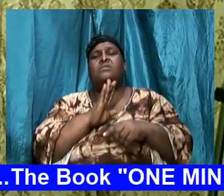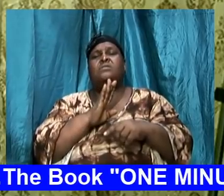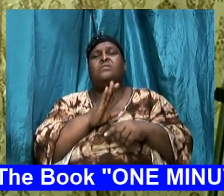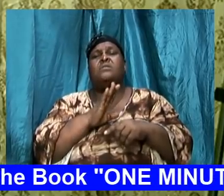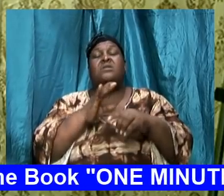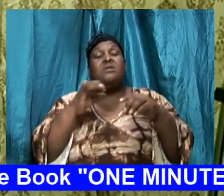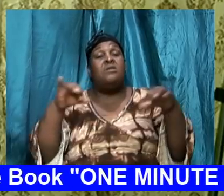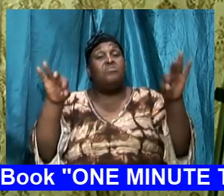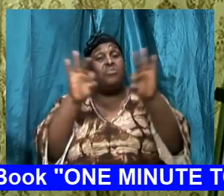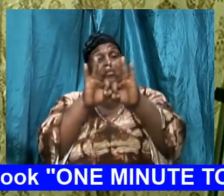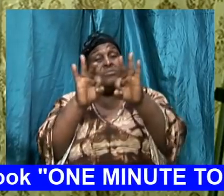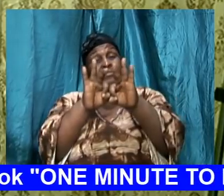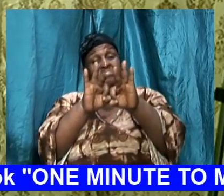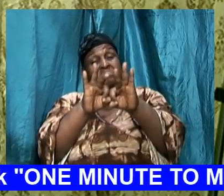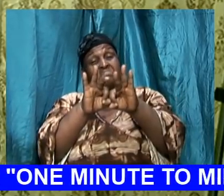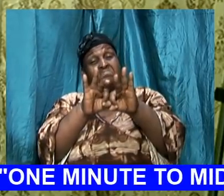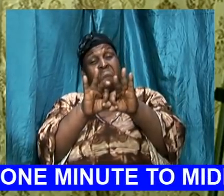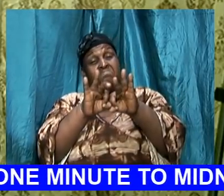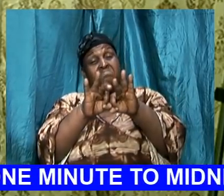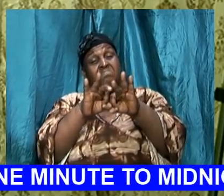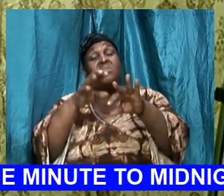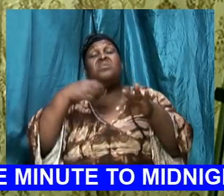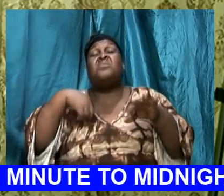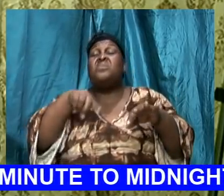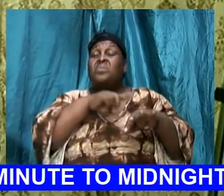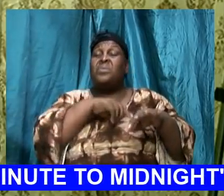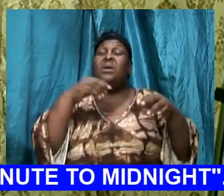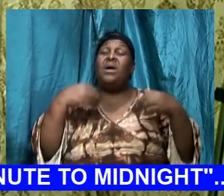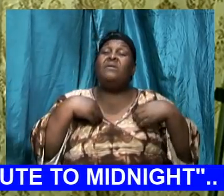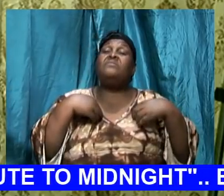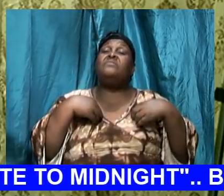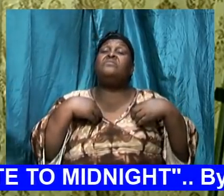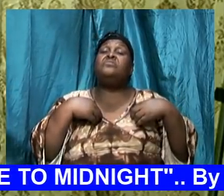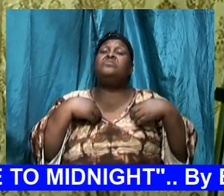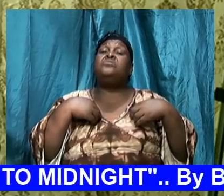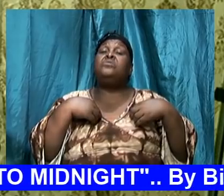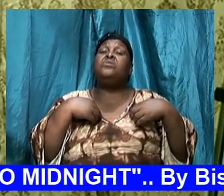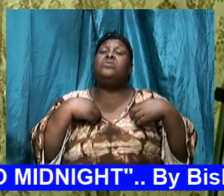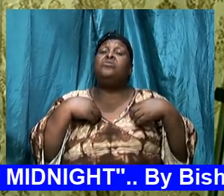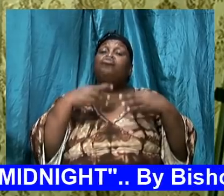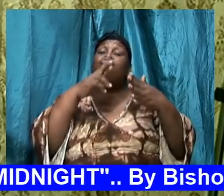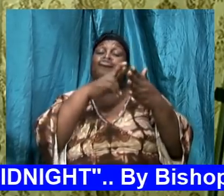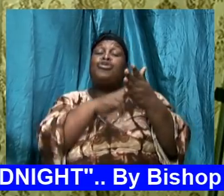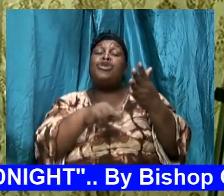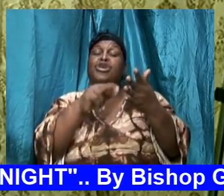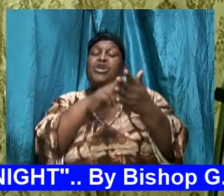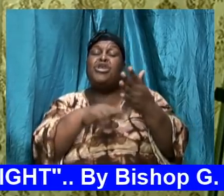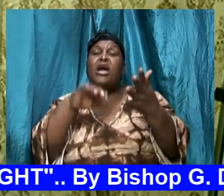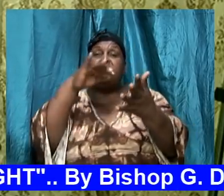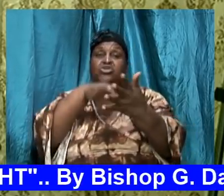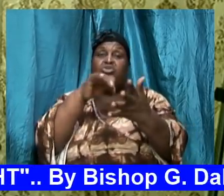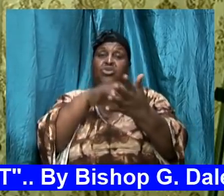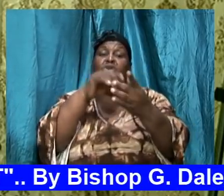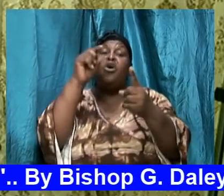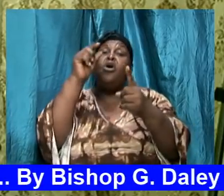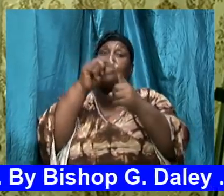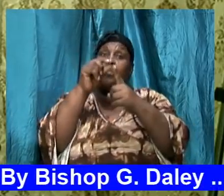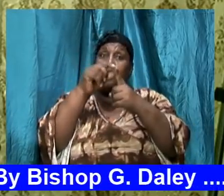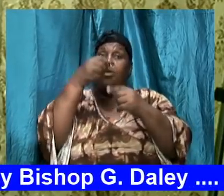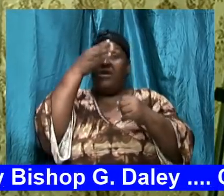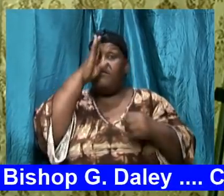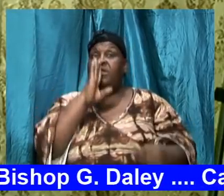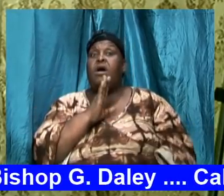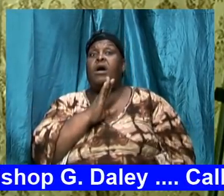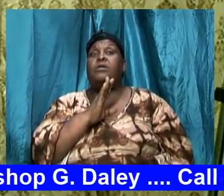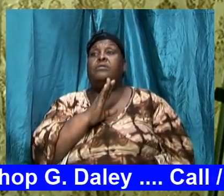necessary and we have to get into the word there is no going around the word saints of God there is no going around the